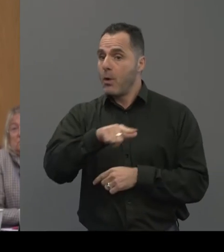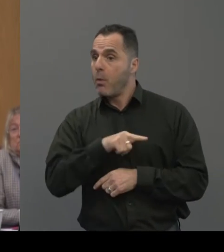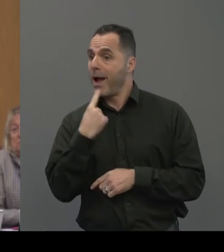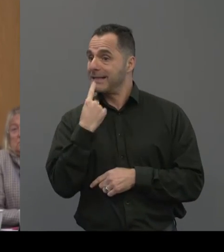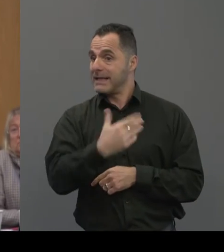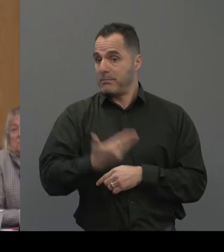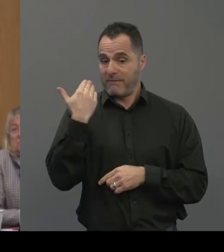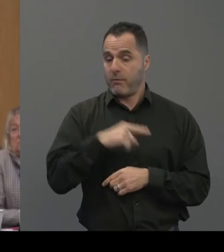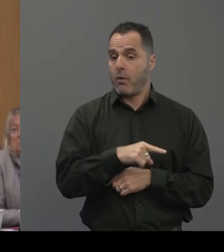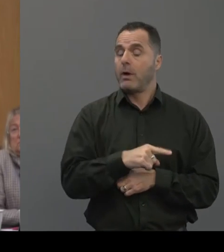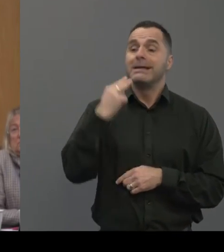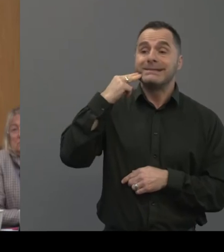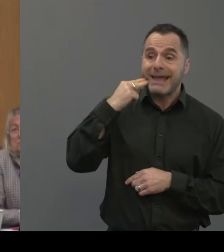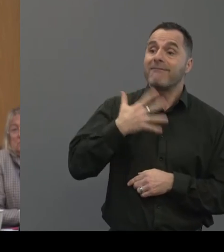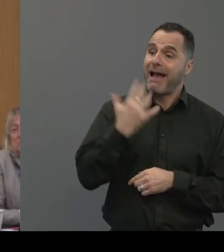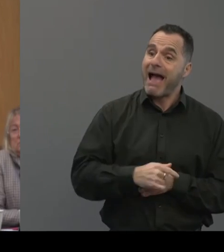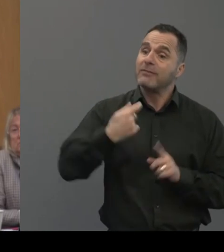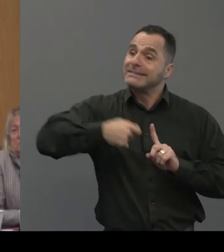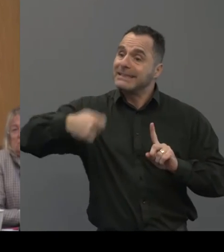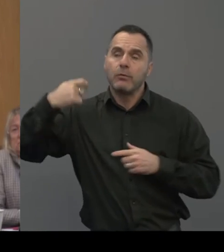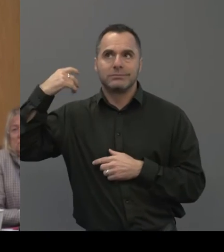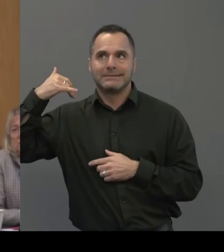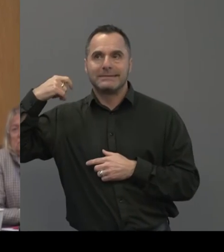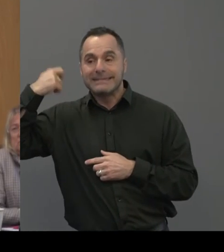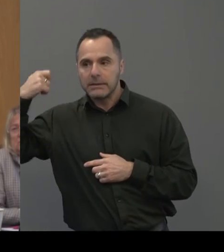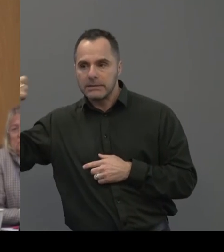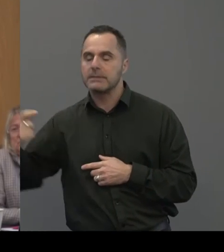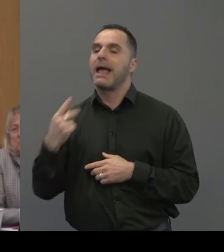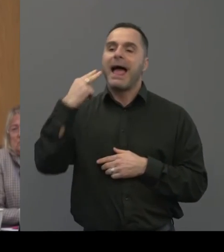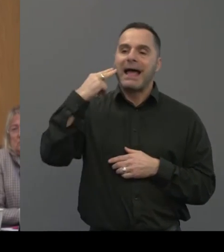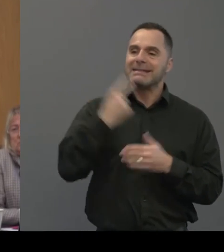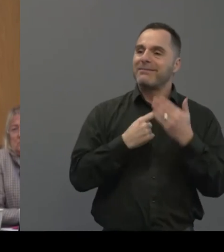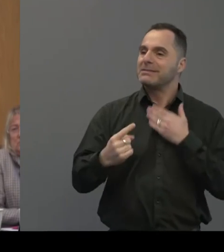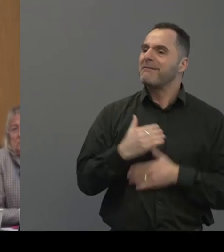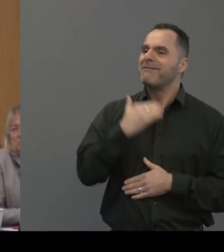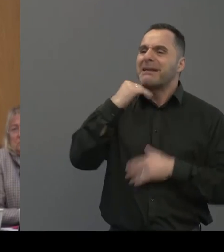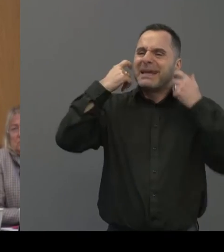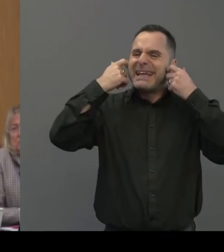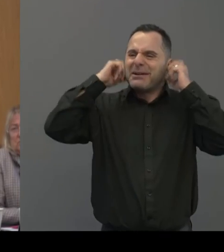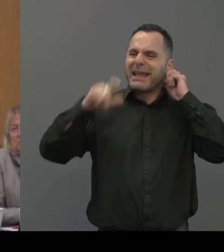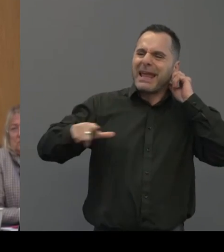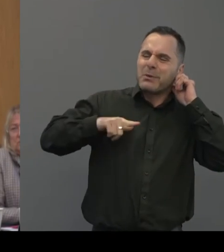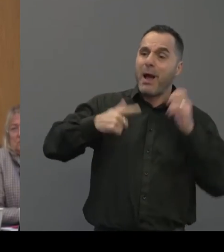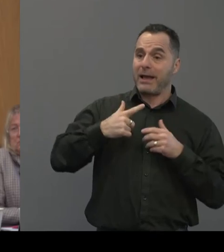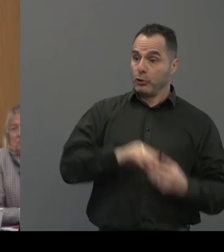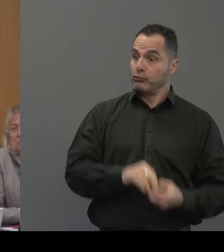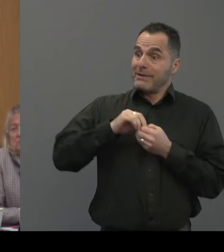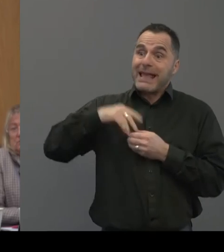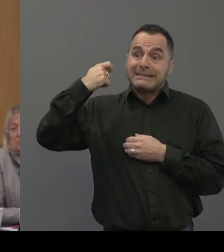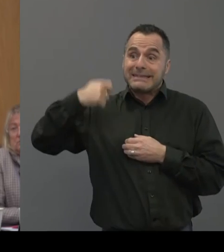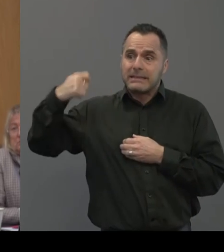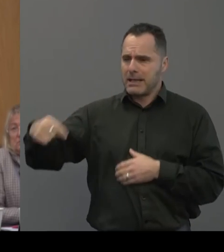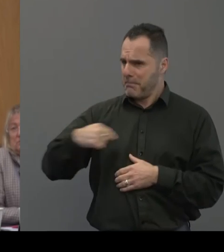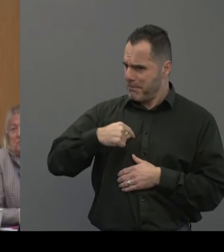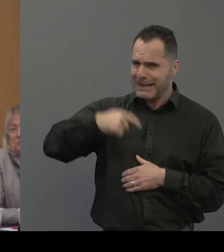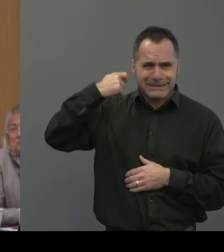who suffer from tinnitus as well. Also, deaf individuals may sometimes be fed up of hearing aids because they can cause tinnitus. And I have